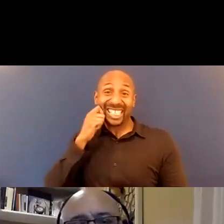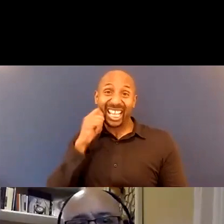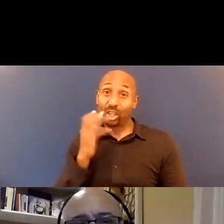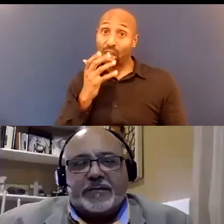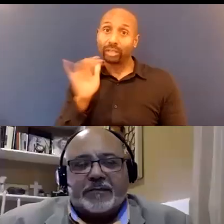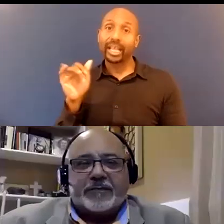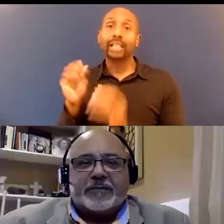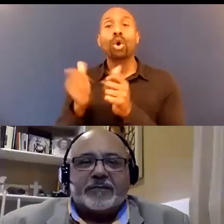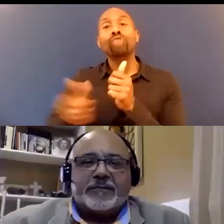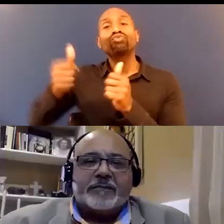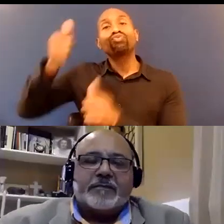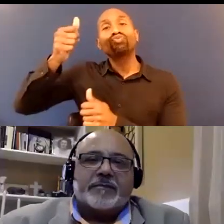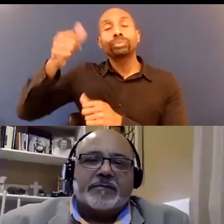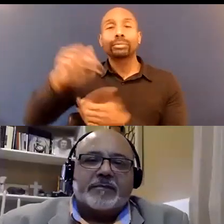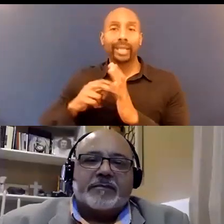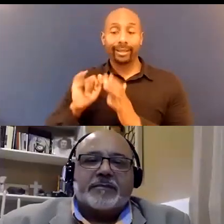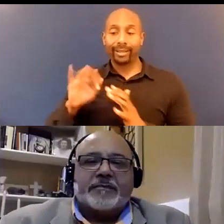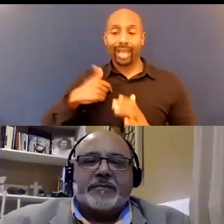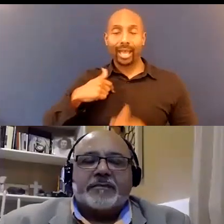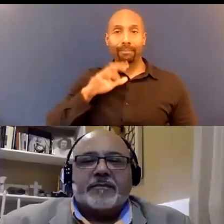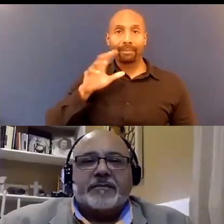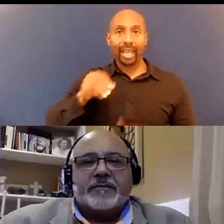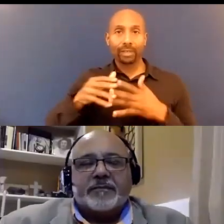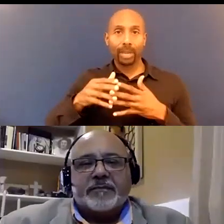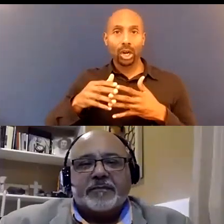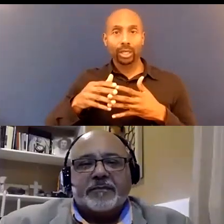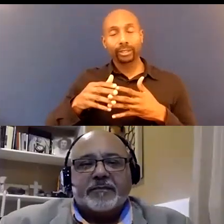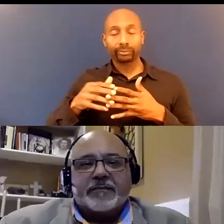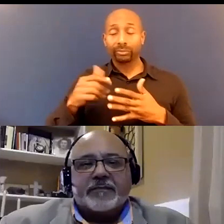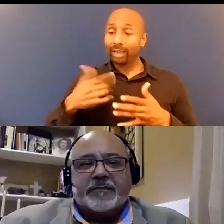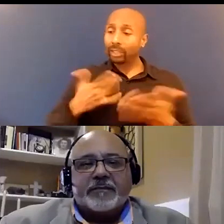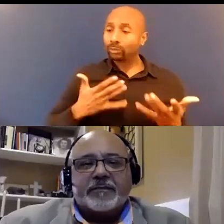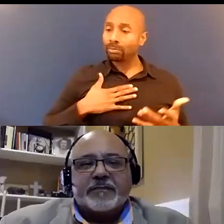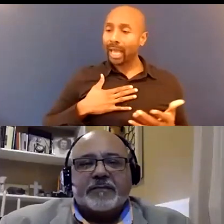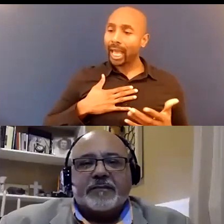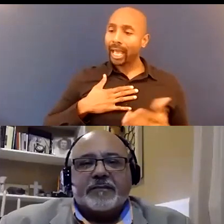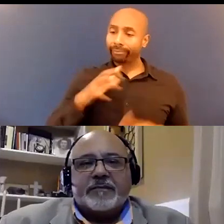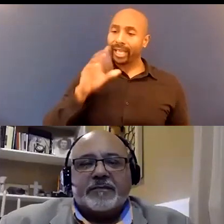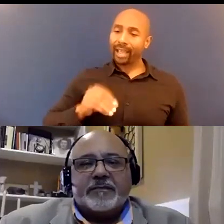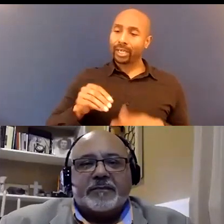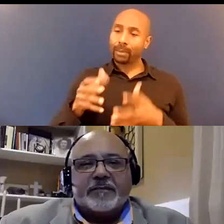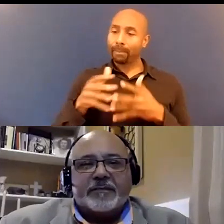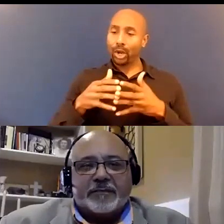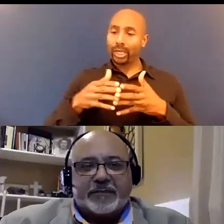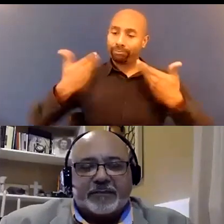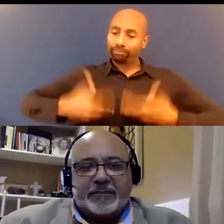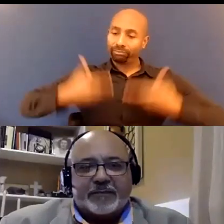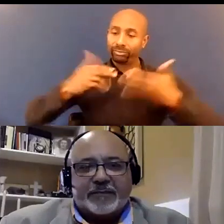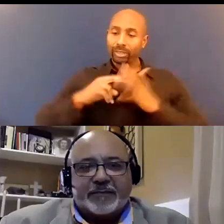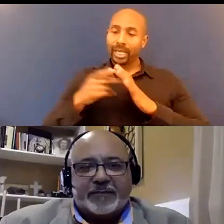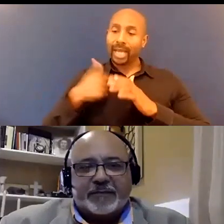I feel that me being African American is superior to say someone that's white and so the reality of it is that's a very real